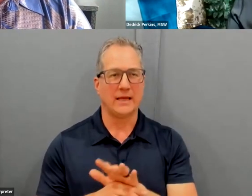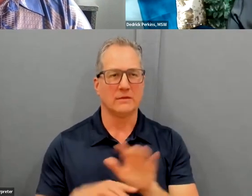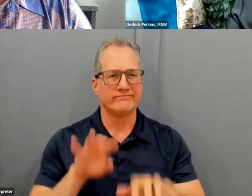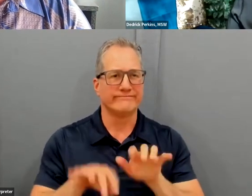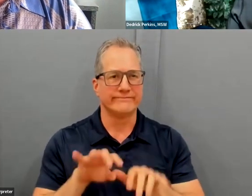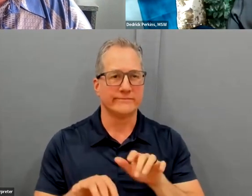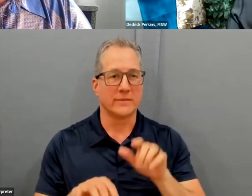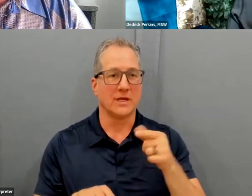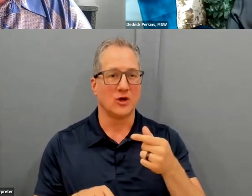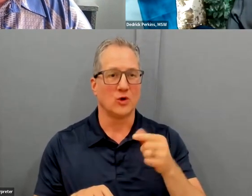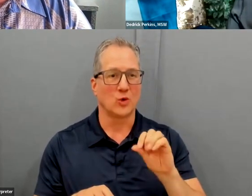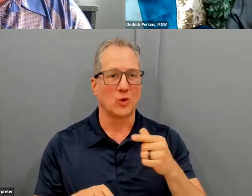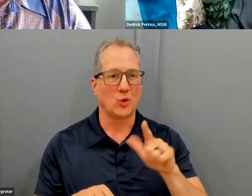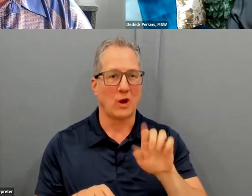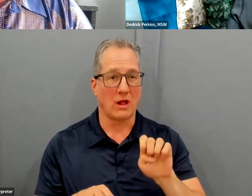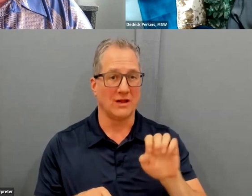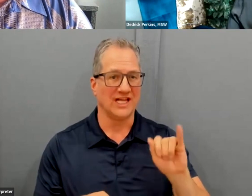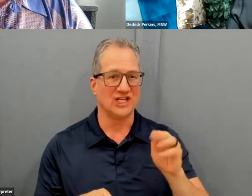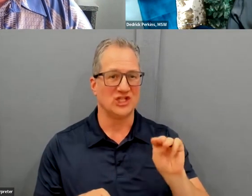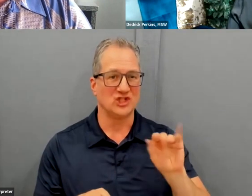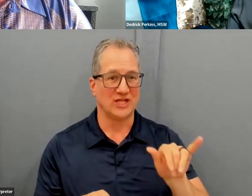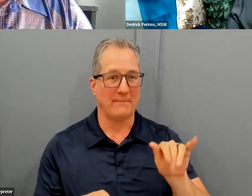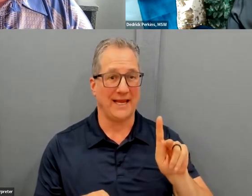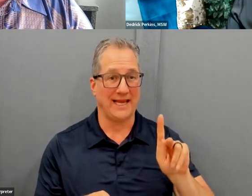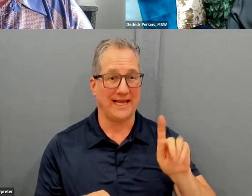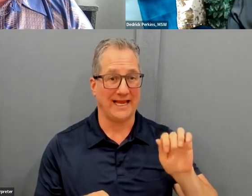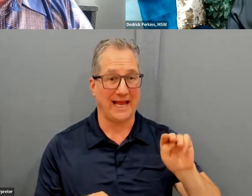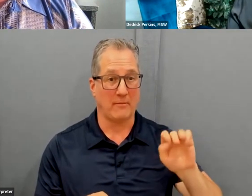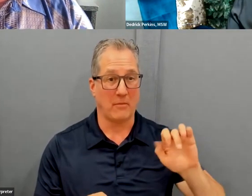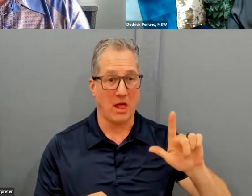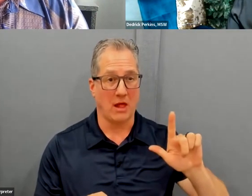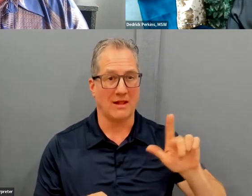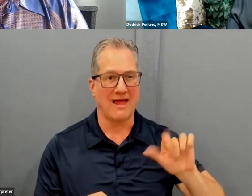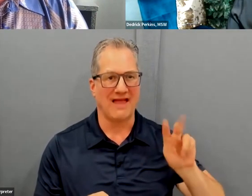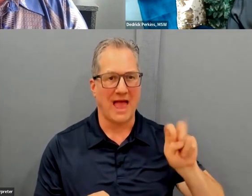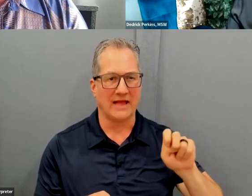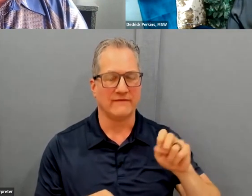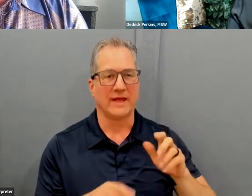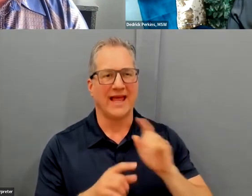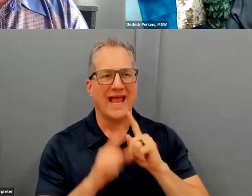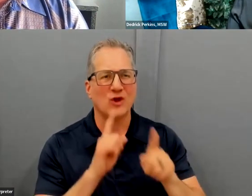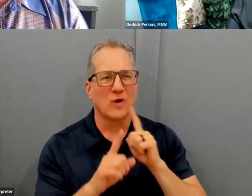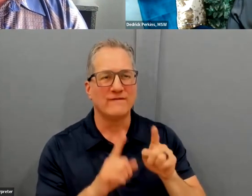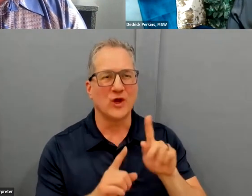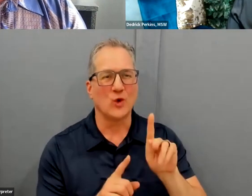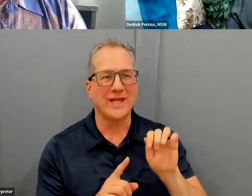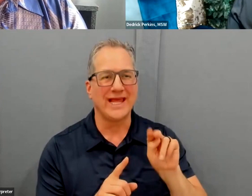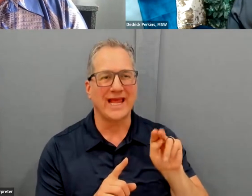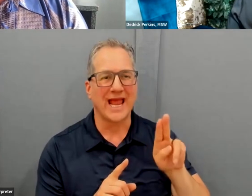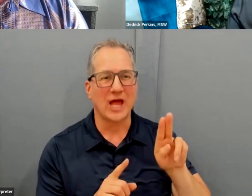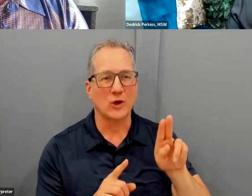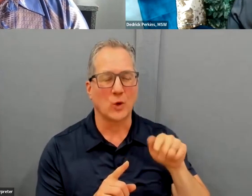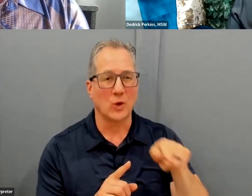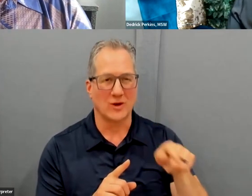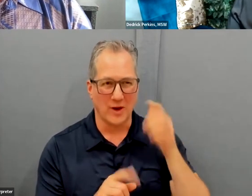right? So Jimmy Kimmel was interviewing Keanu, my cousin, when he was promoting the movie John